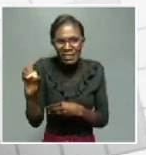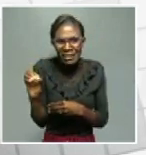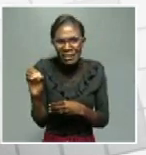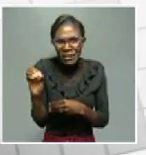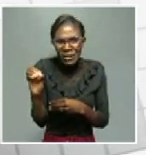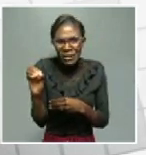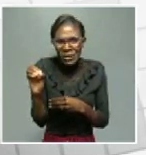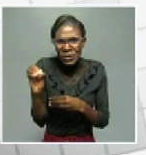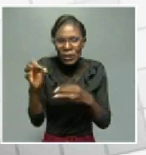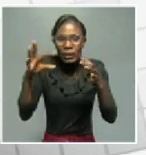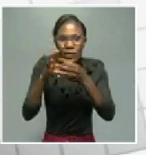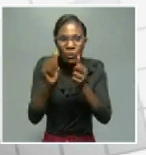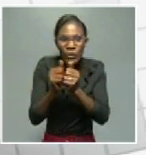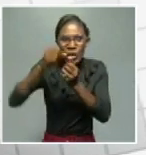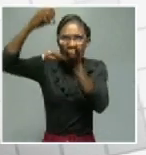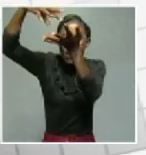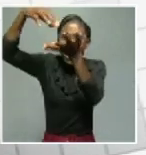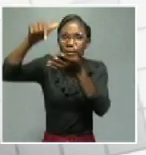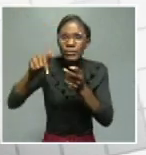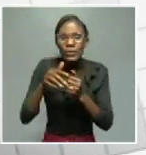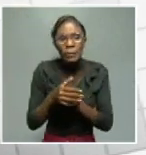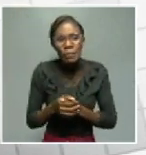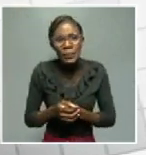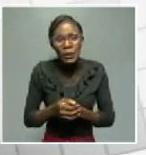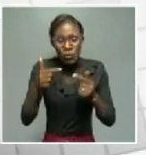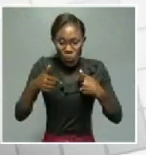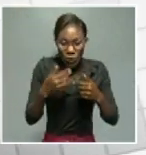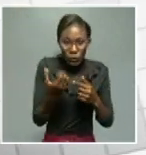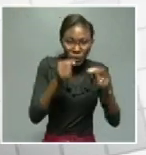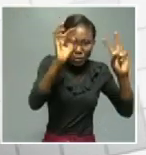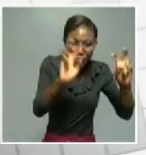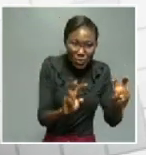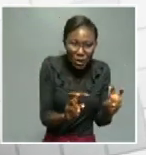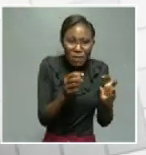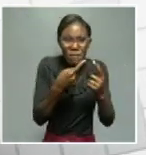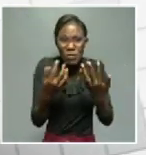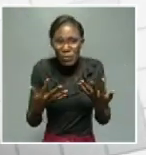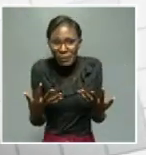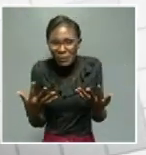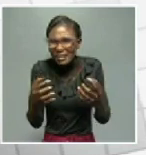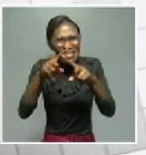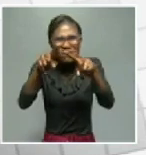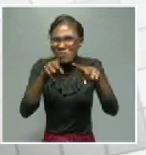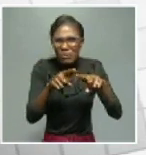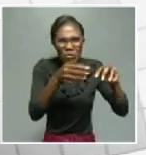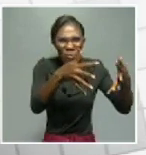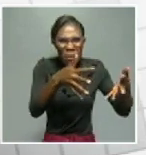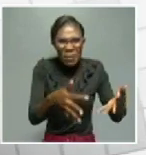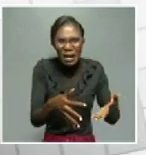system. As we are talking, we have launched electricity program from Raydard Gate through